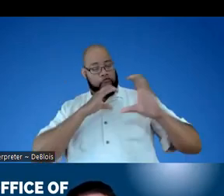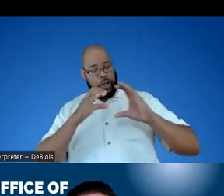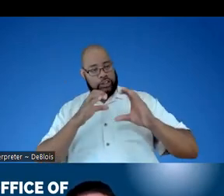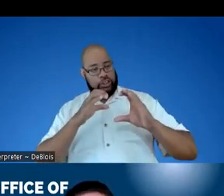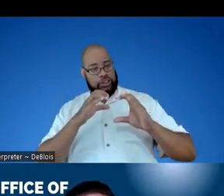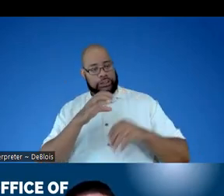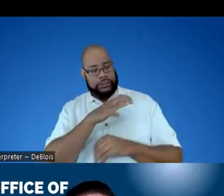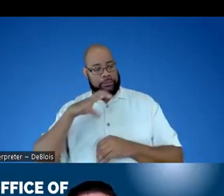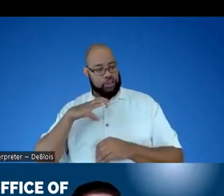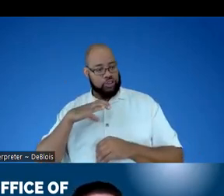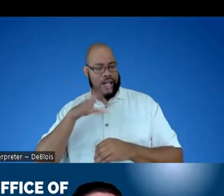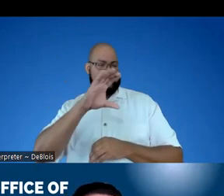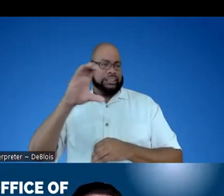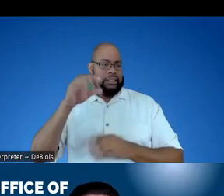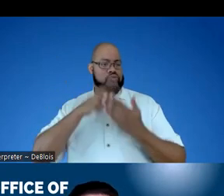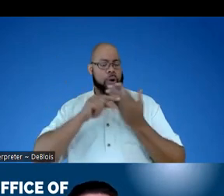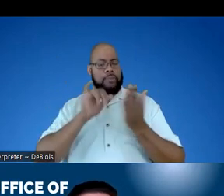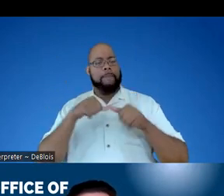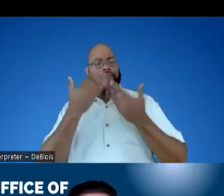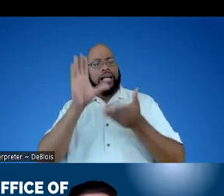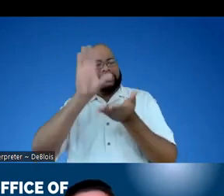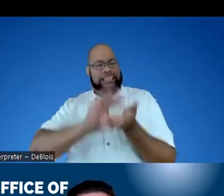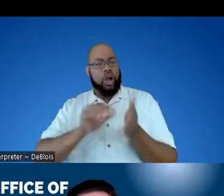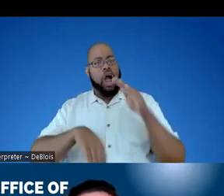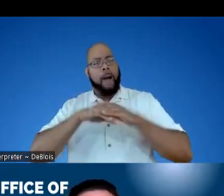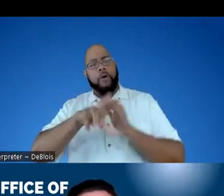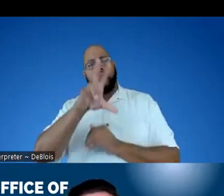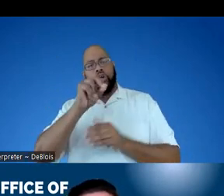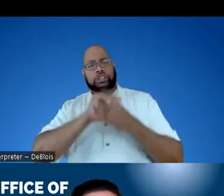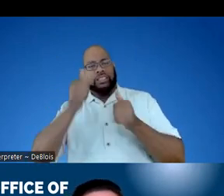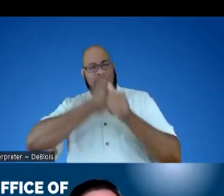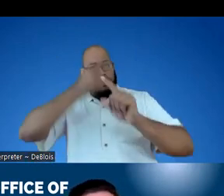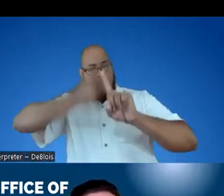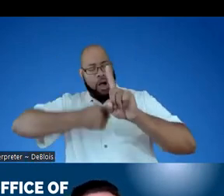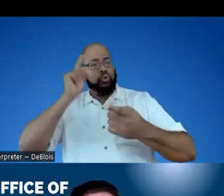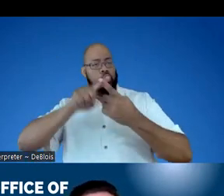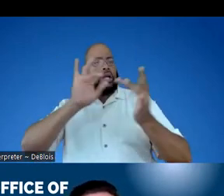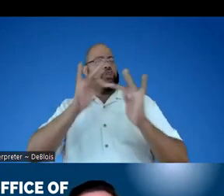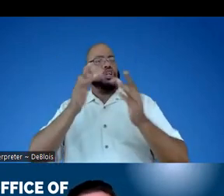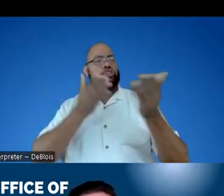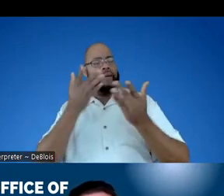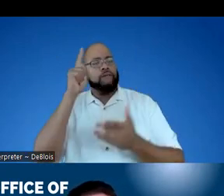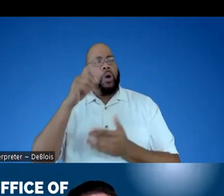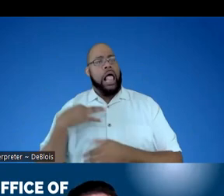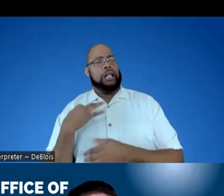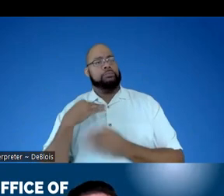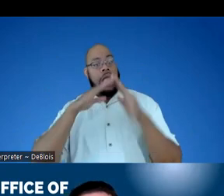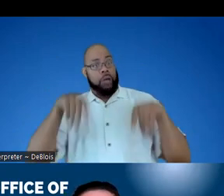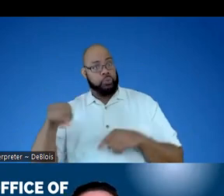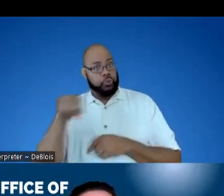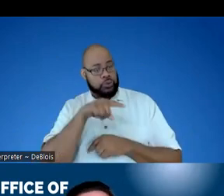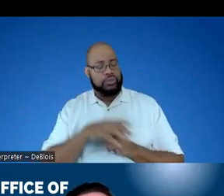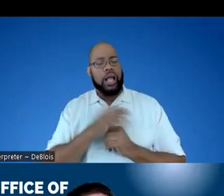Commission program that provides a discount of up to $30 per month towards internet service for eligible households,